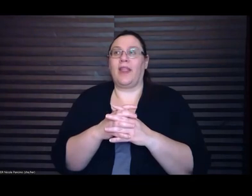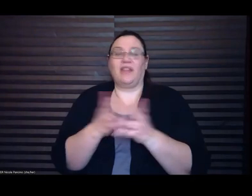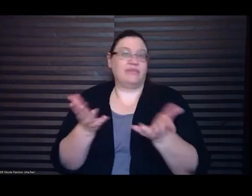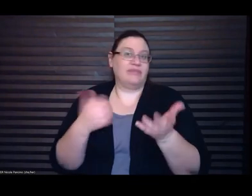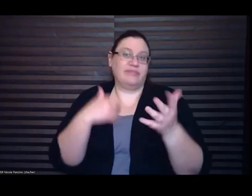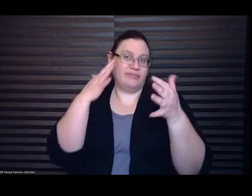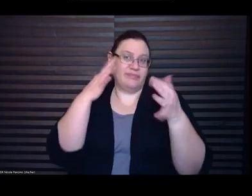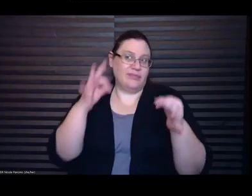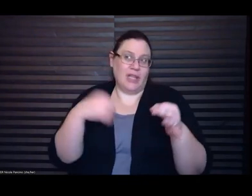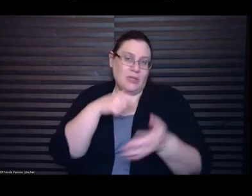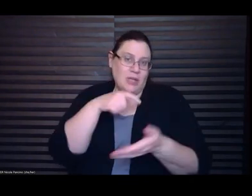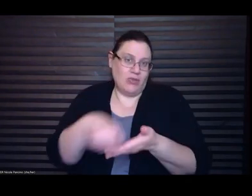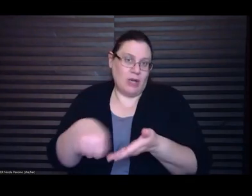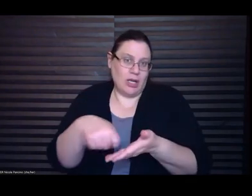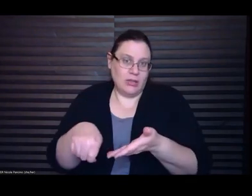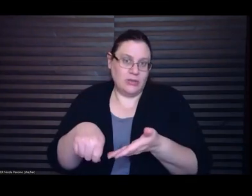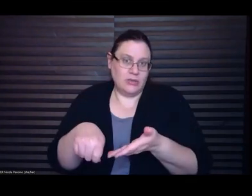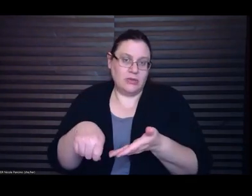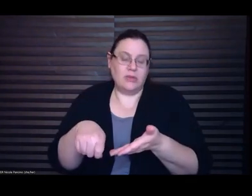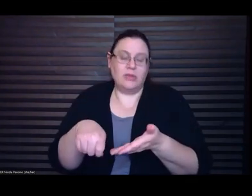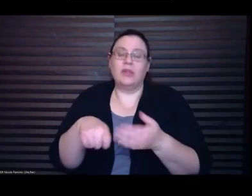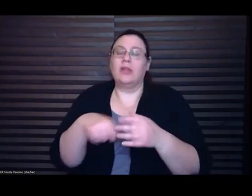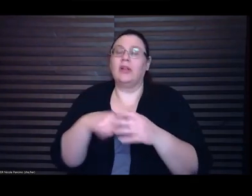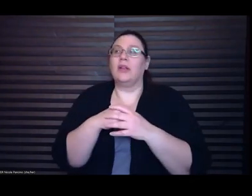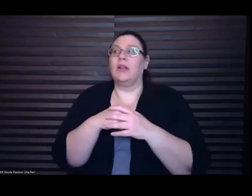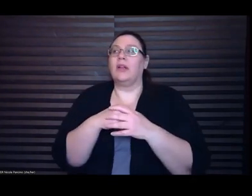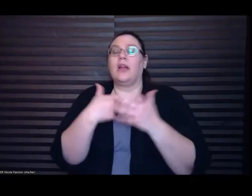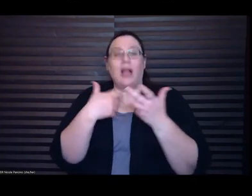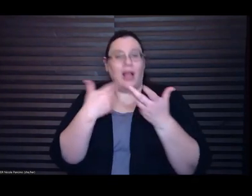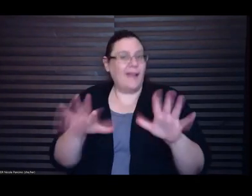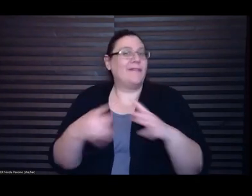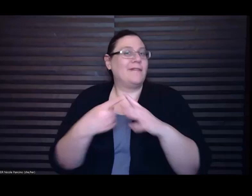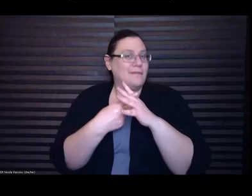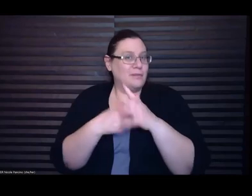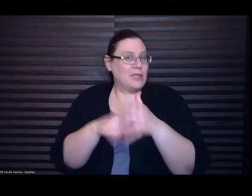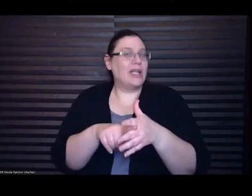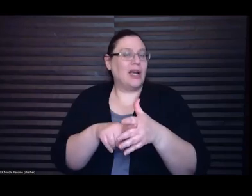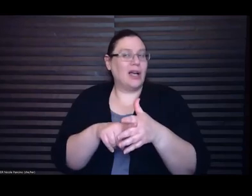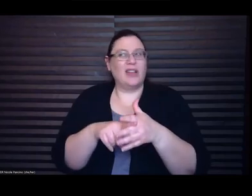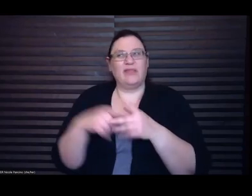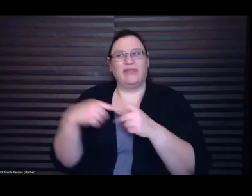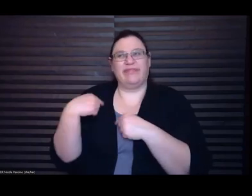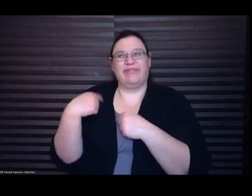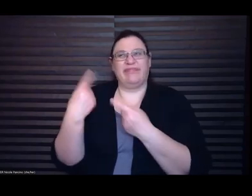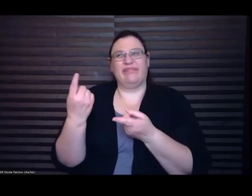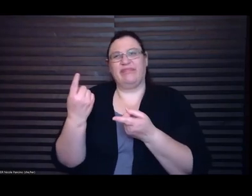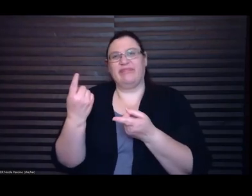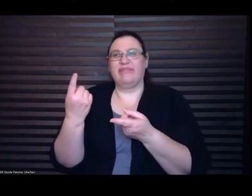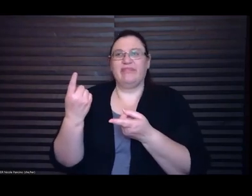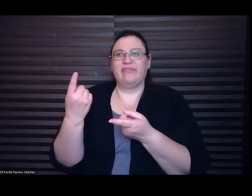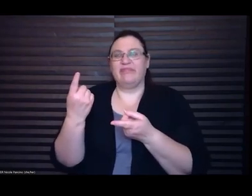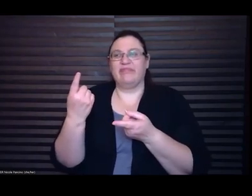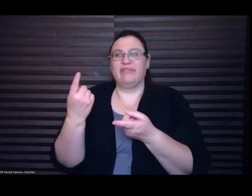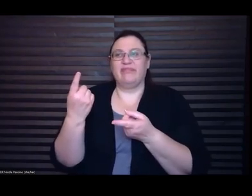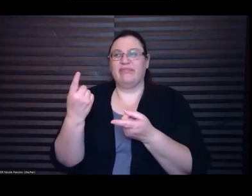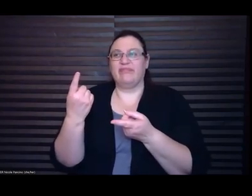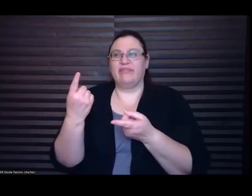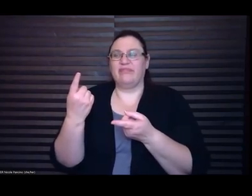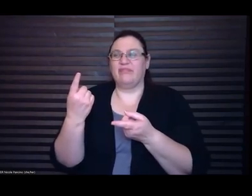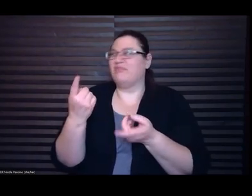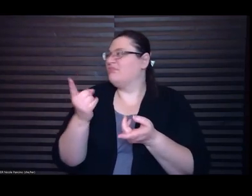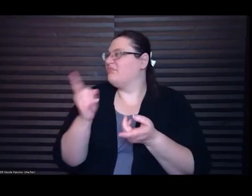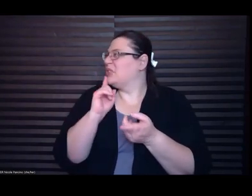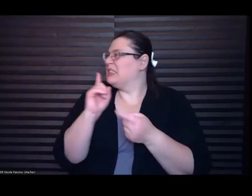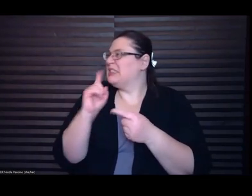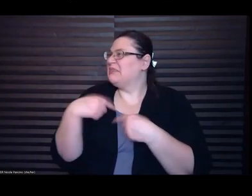I've begun you know in the last um really it was the last six months um that I I started